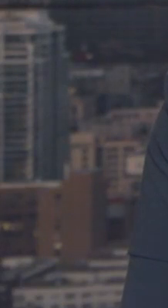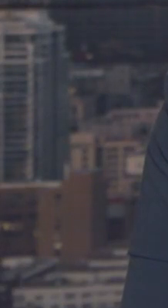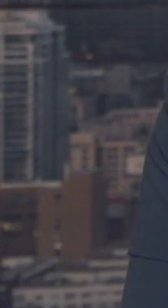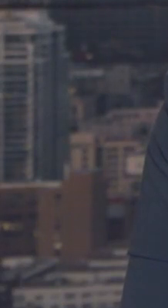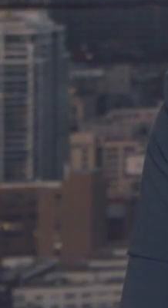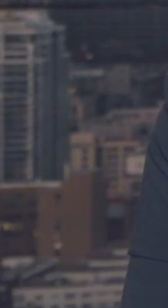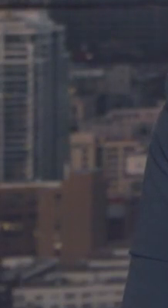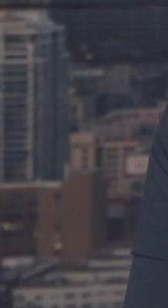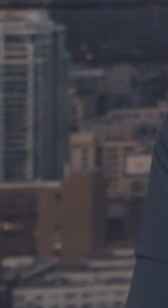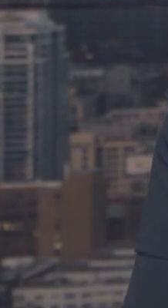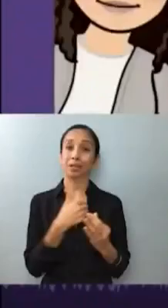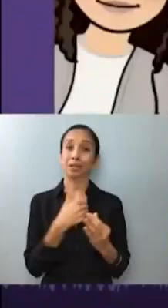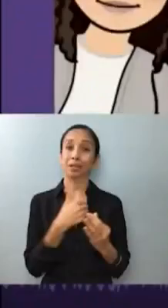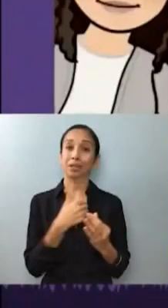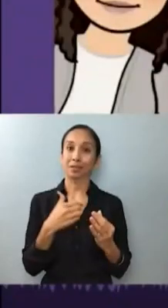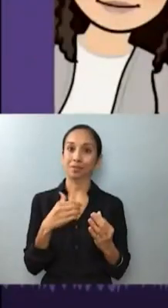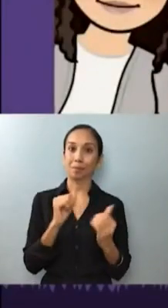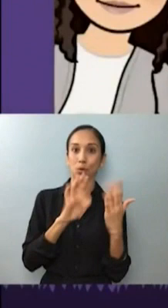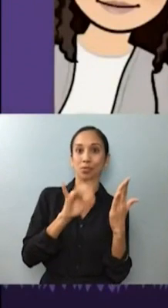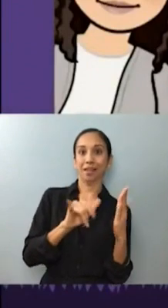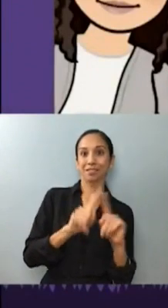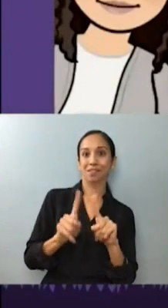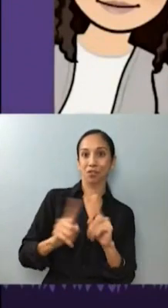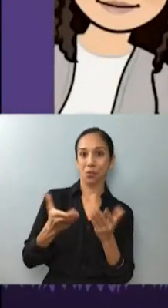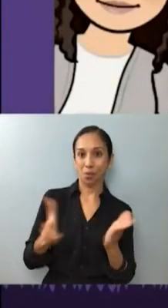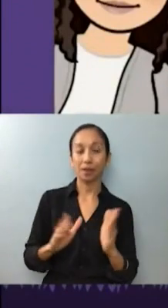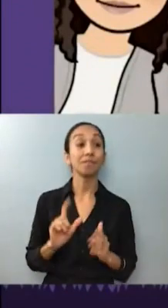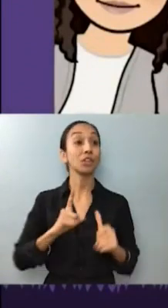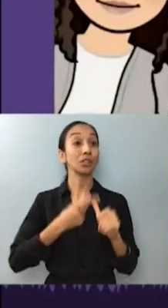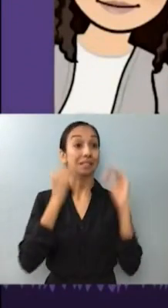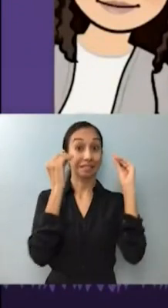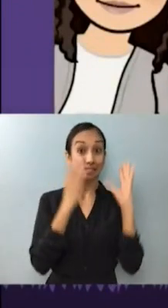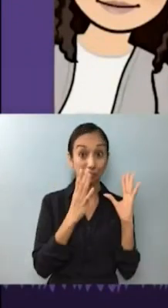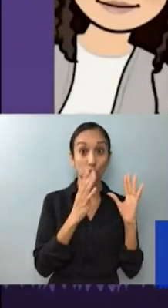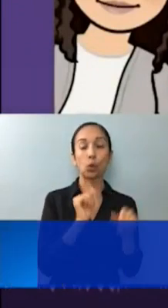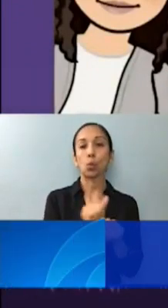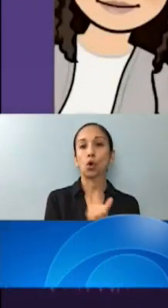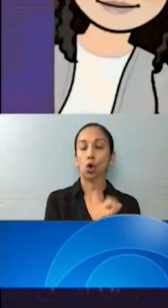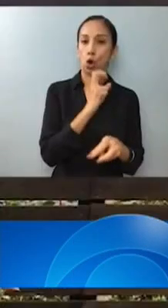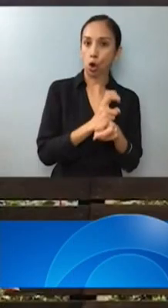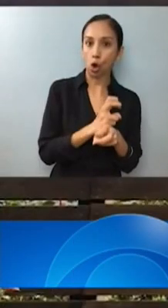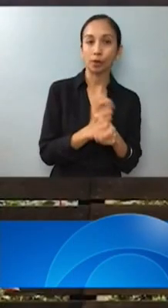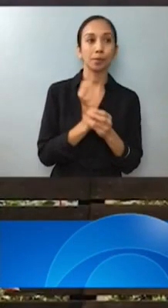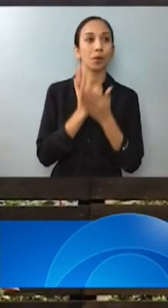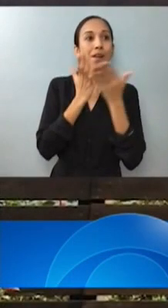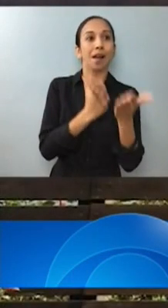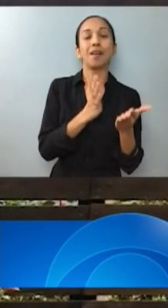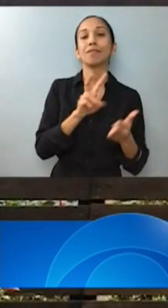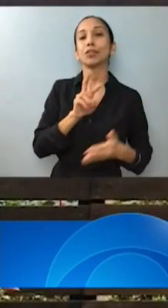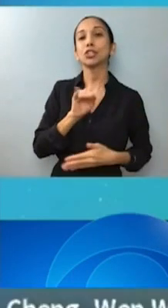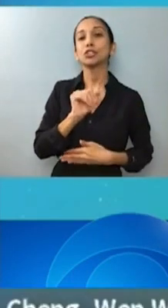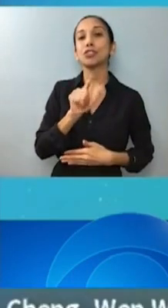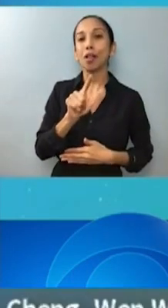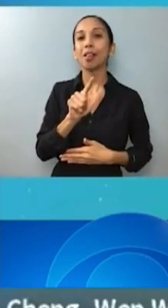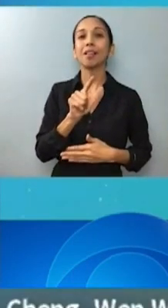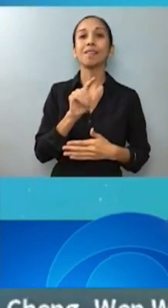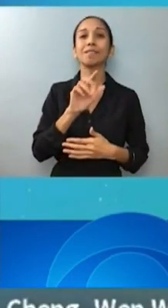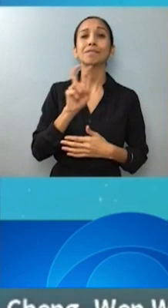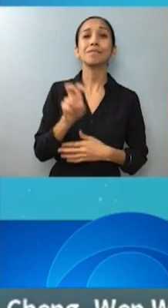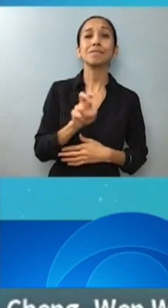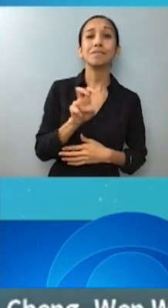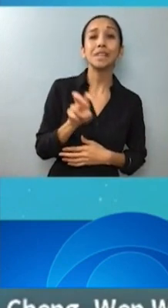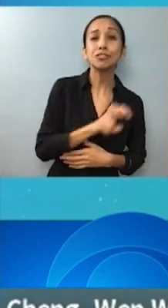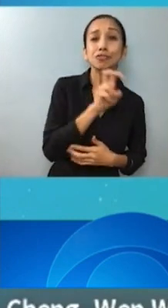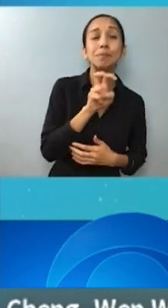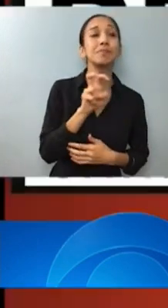Highland Park engages students. Our teachers work tirelessly to bring virtual field trips, meetings with authors and other field